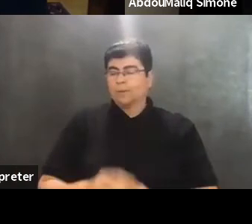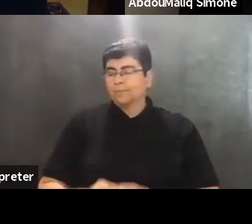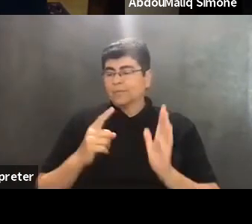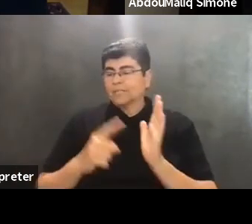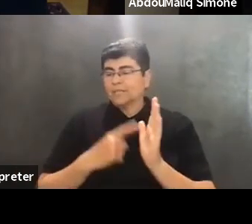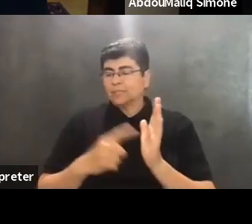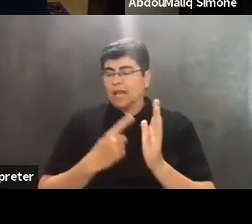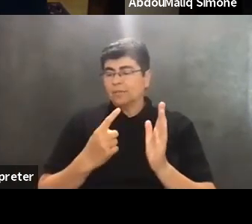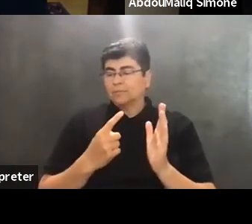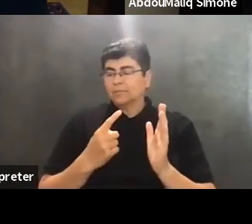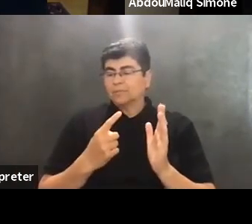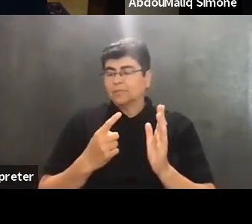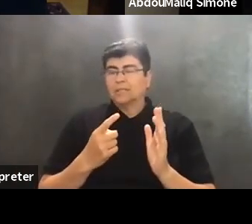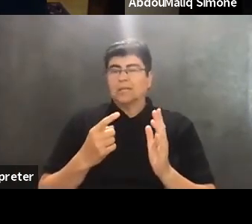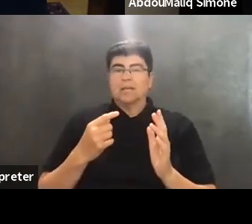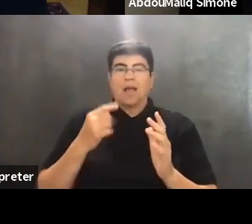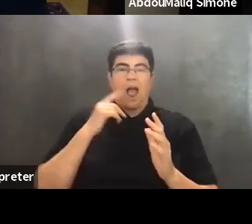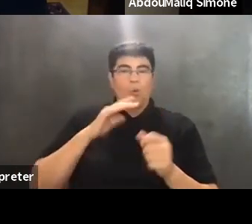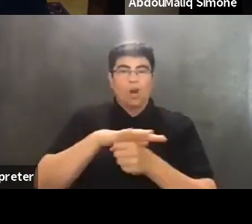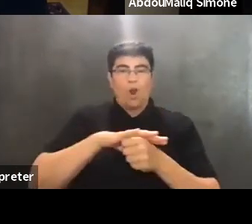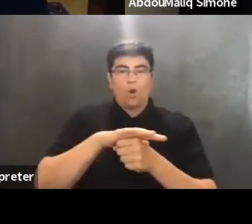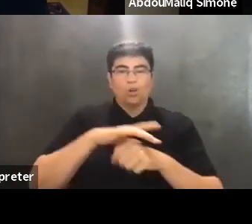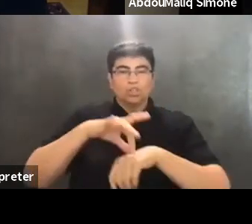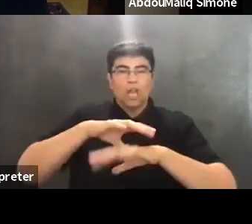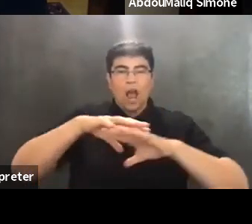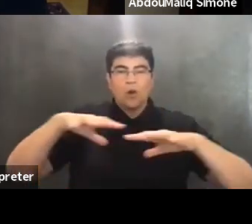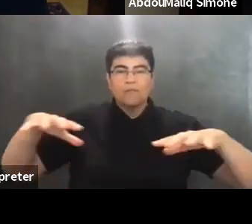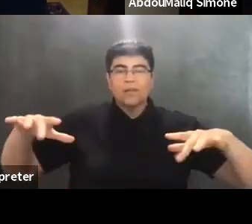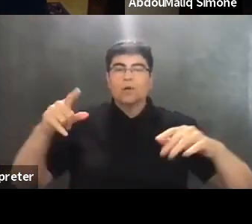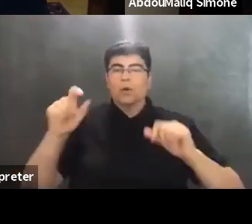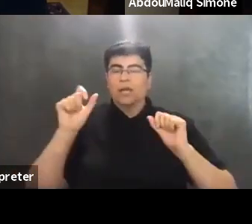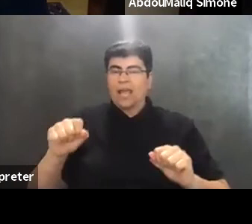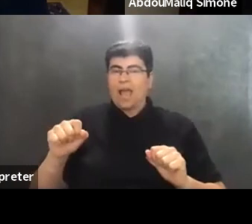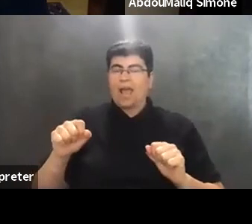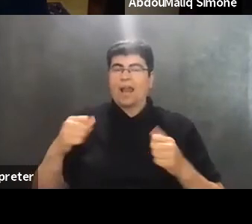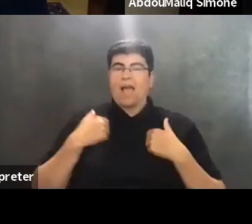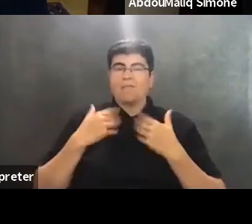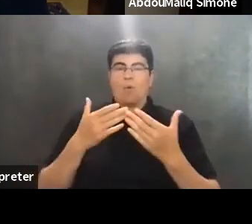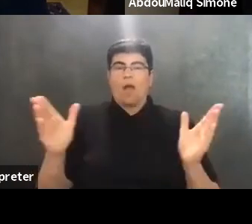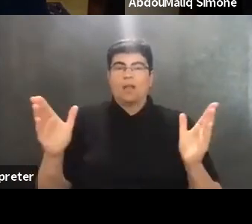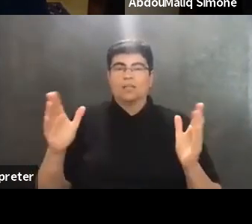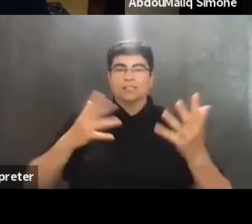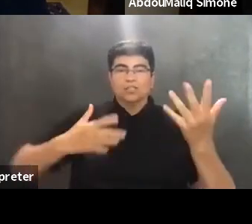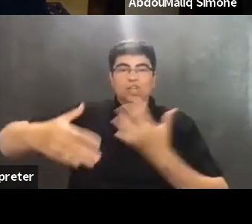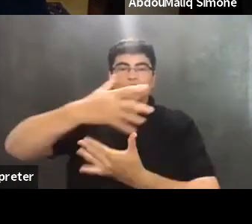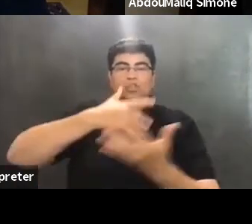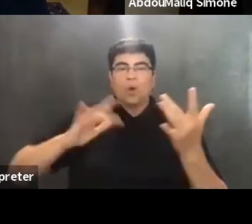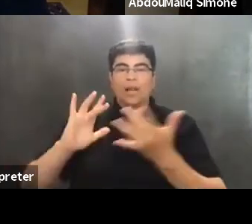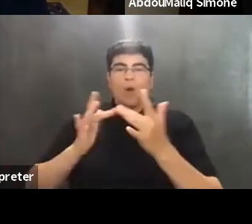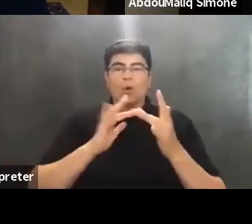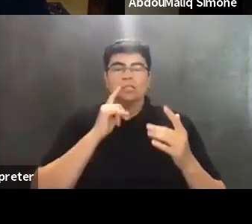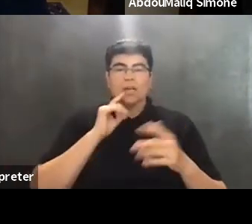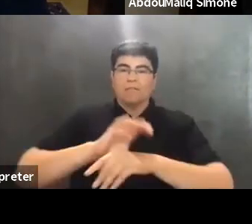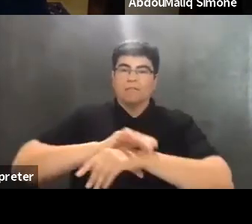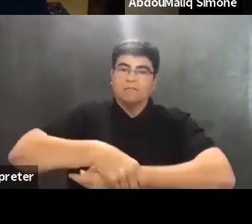in our very local geographies, we could miss those wider circulatory networks of coercive